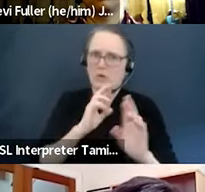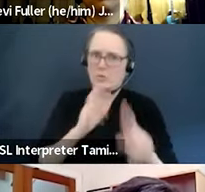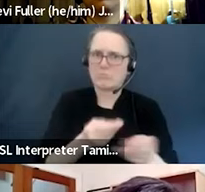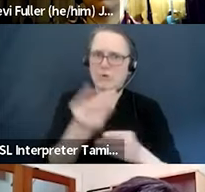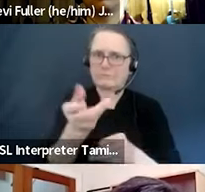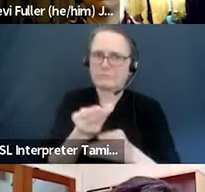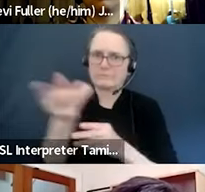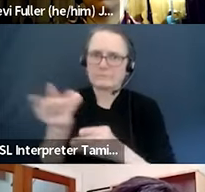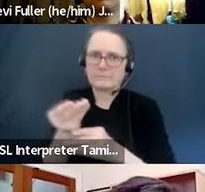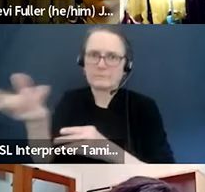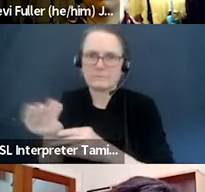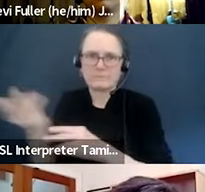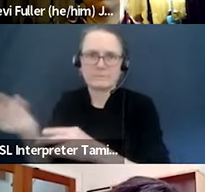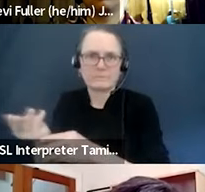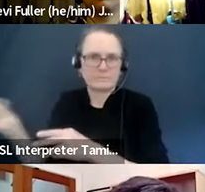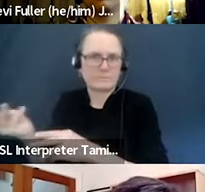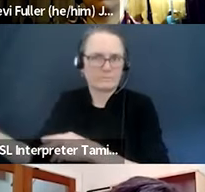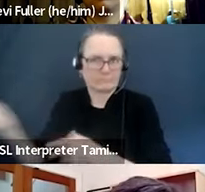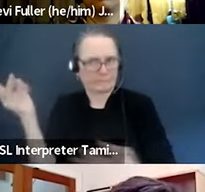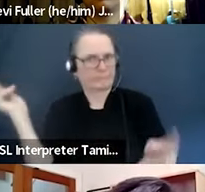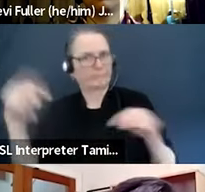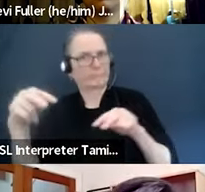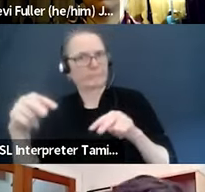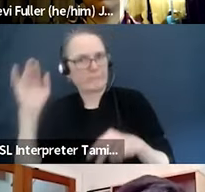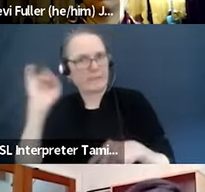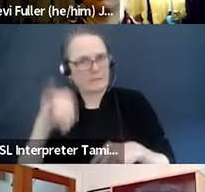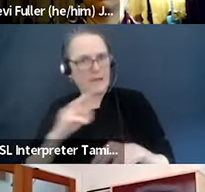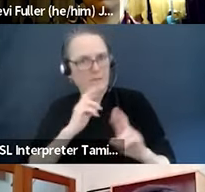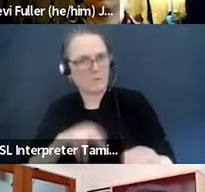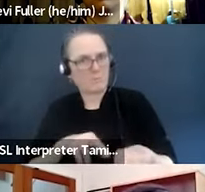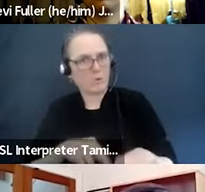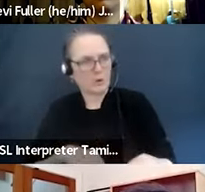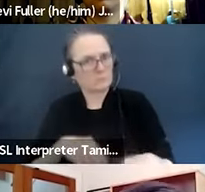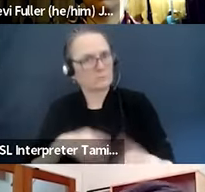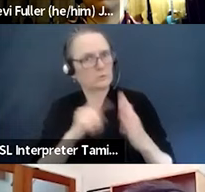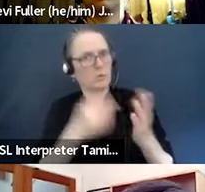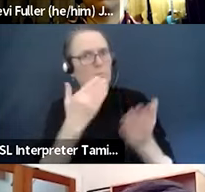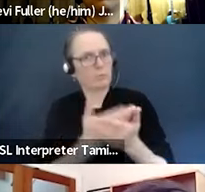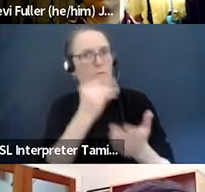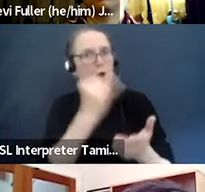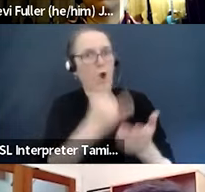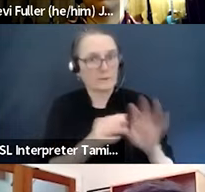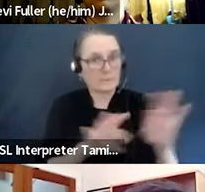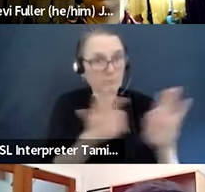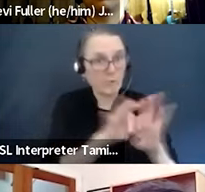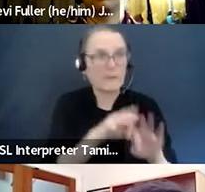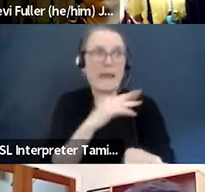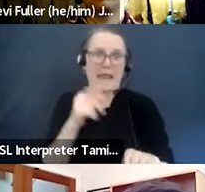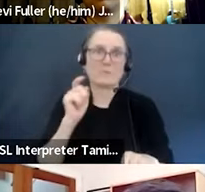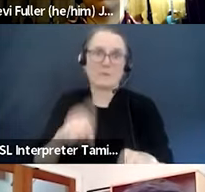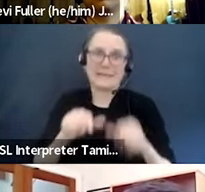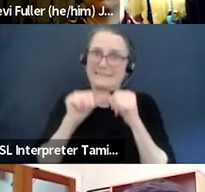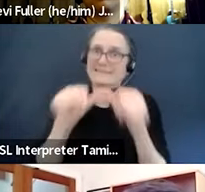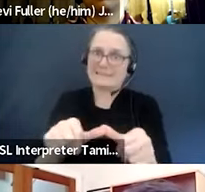get everybody reacquainted with what is advocacy in our sector mean. I think David said it well and he continues to say it really well. Like our